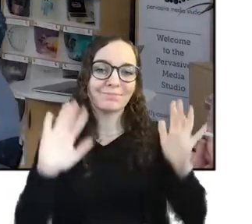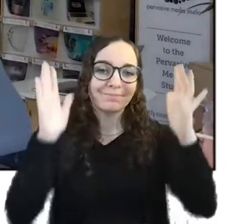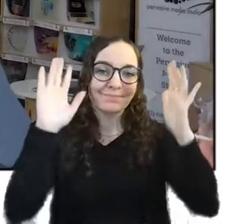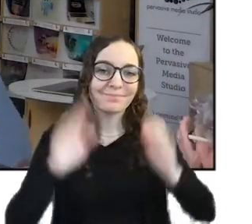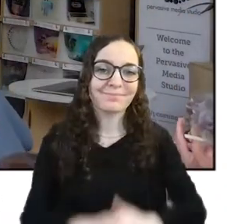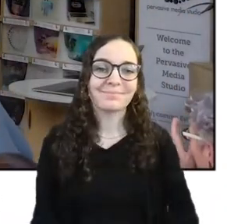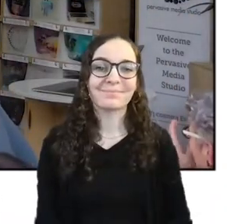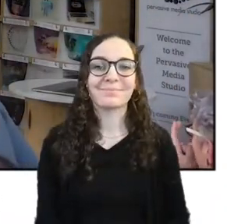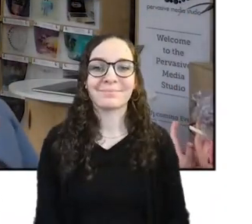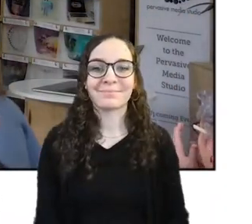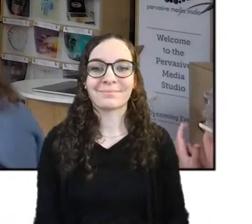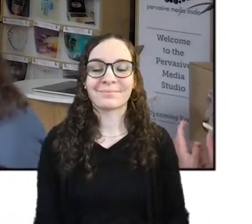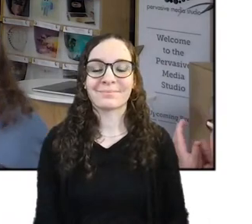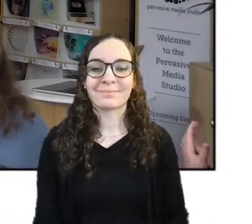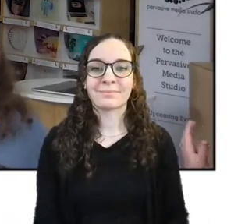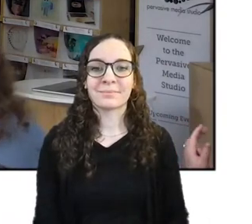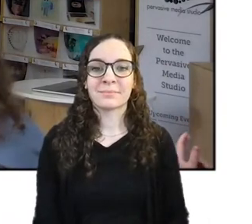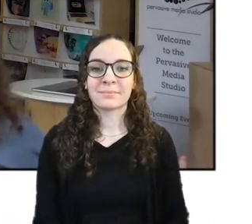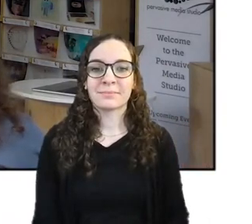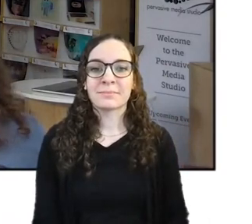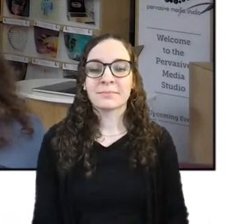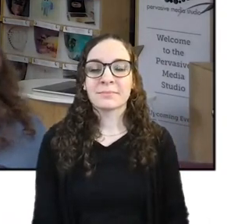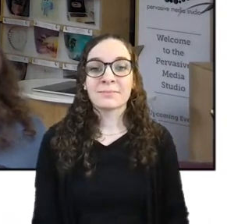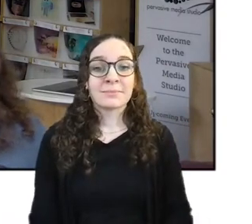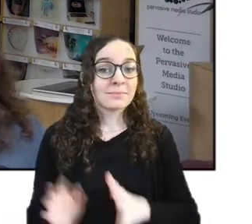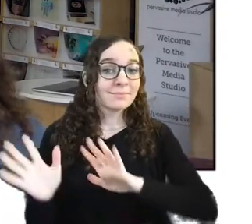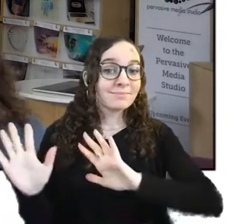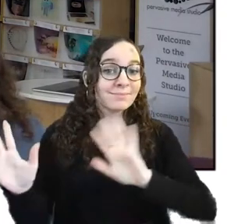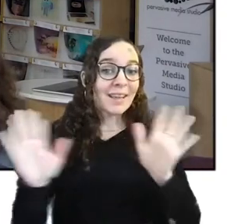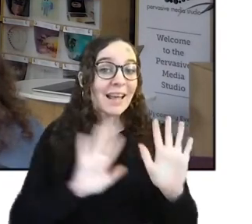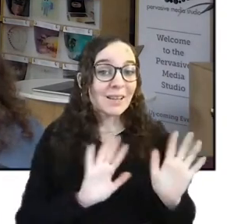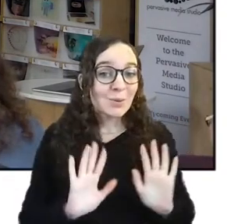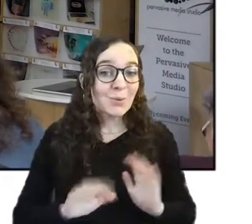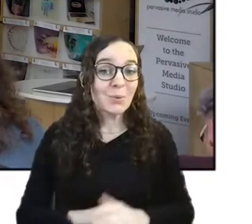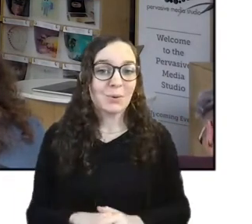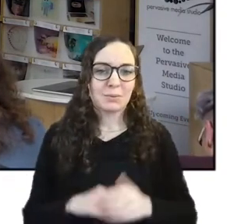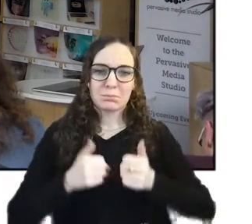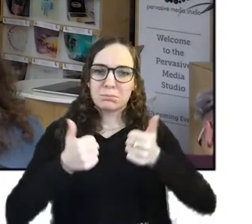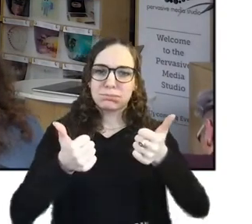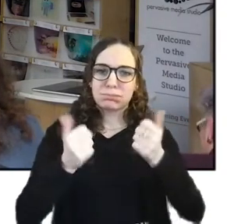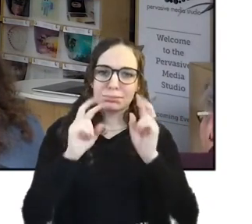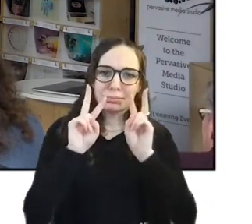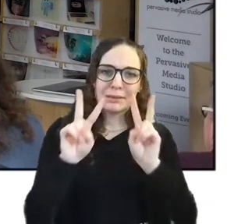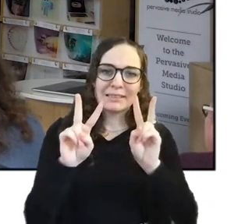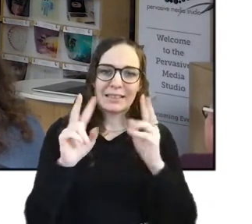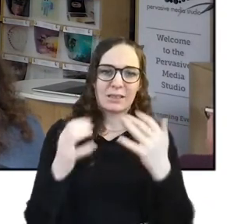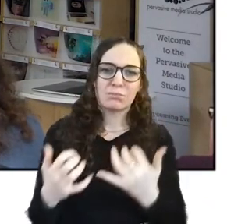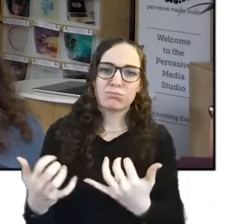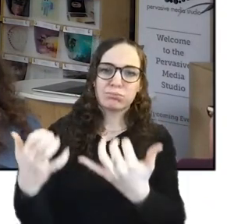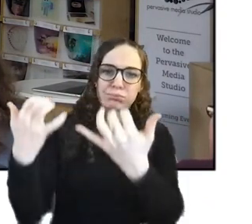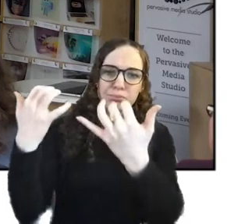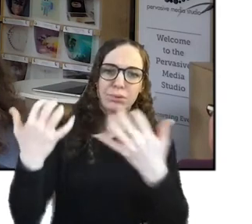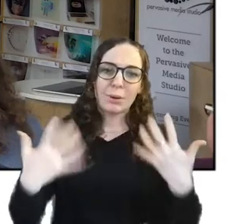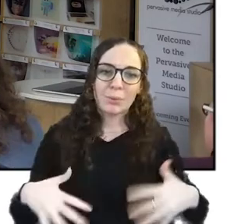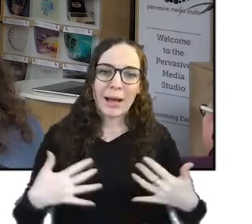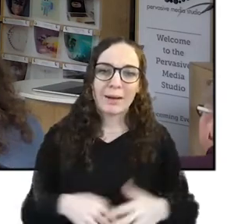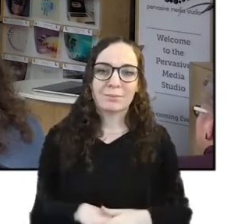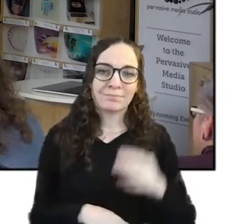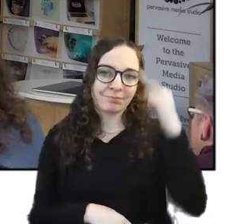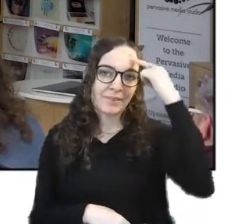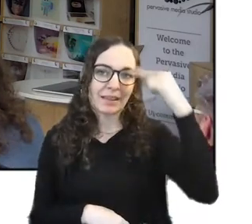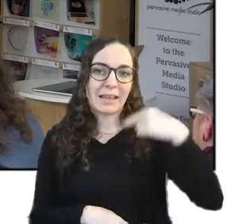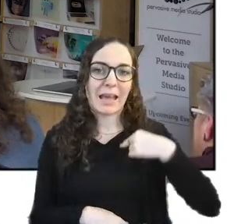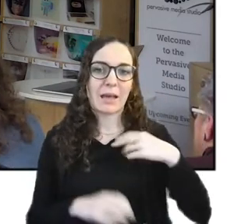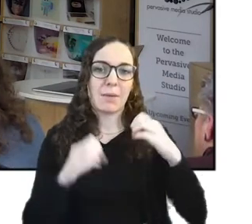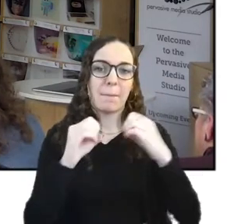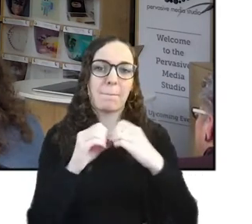Hi everyone, so hello everyone, really great to see so many of you here today. I'm Becca Rose, I'm a